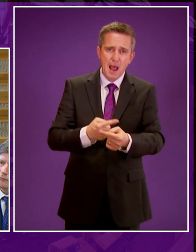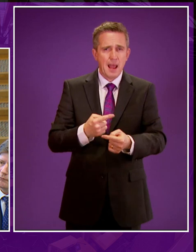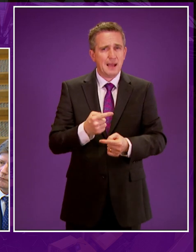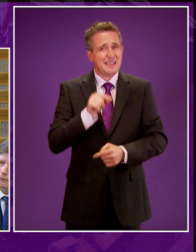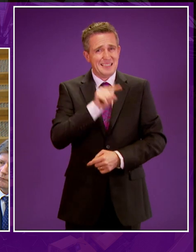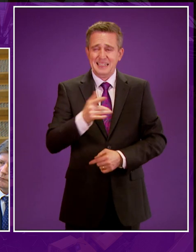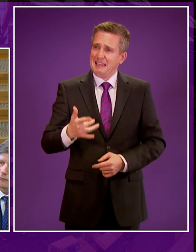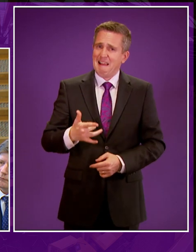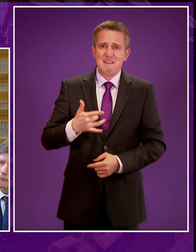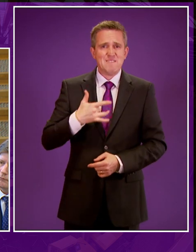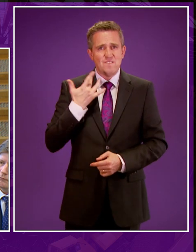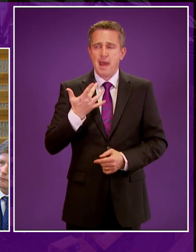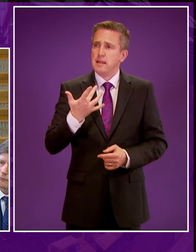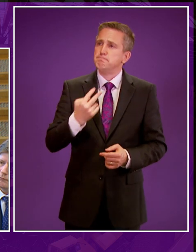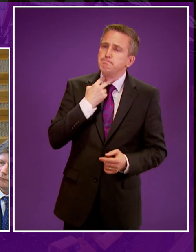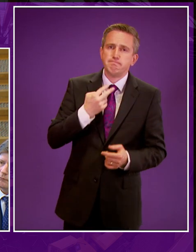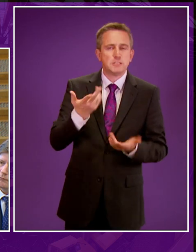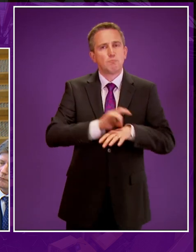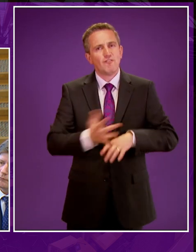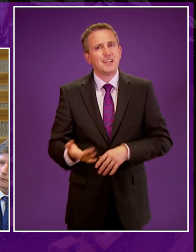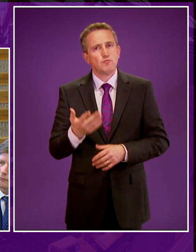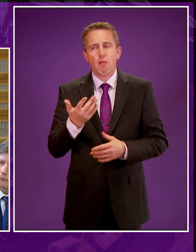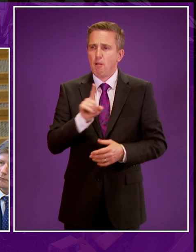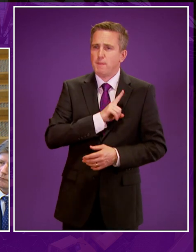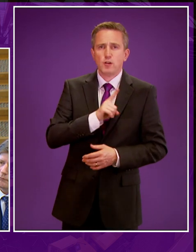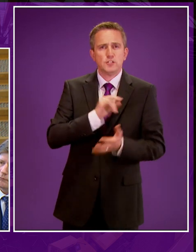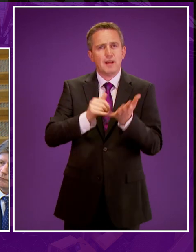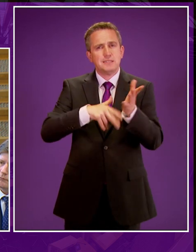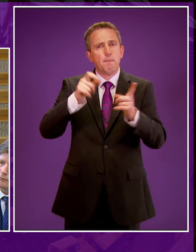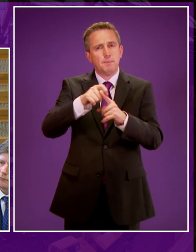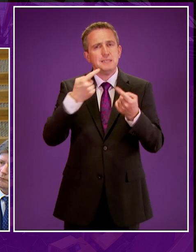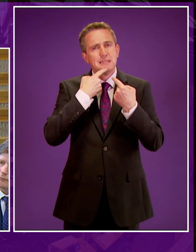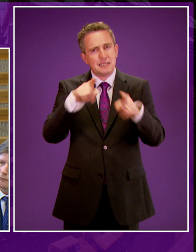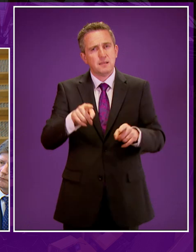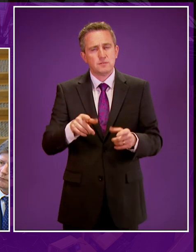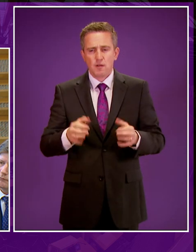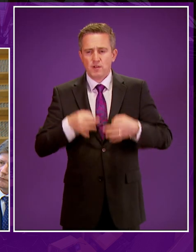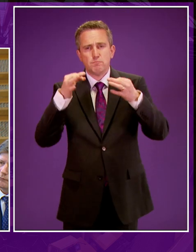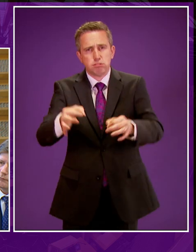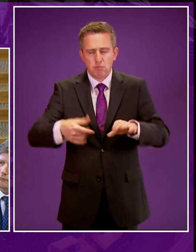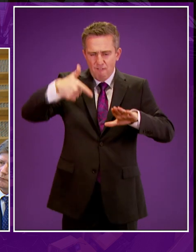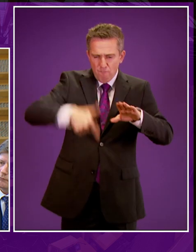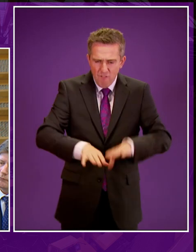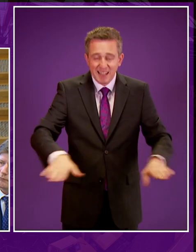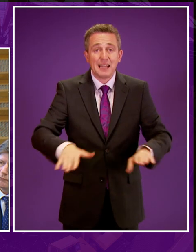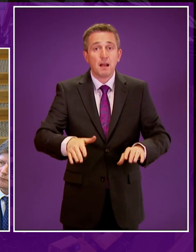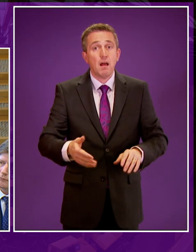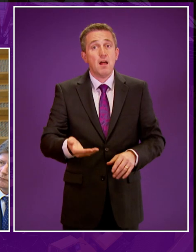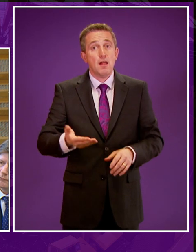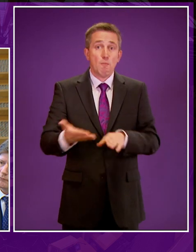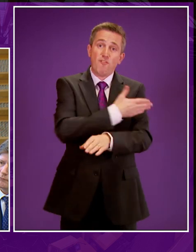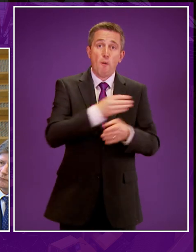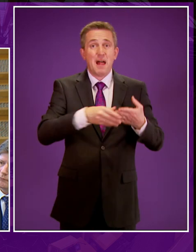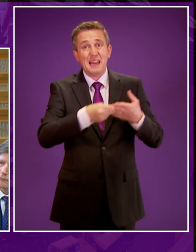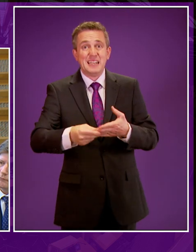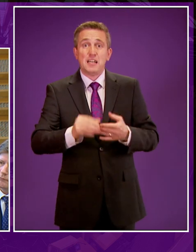he felt completely violated as a professional, following the announcement of a moratorium. Even the former leader of Greenpeace,